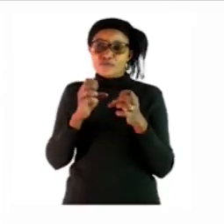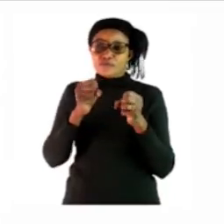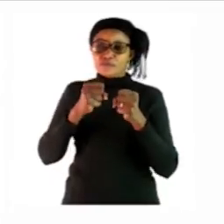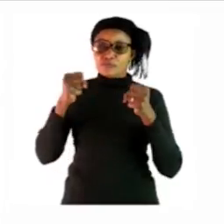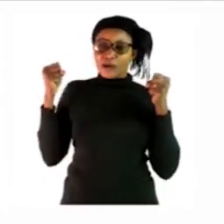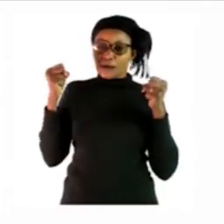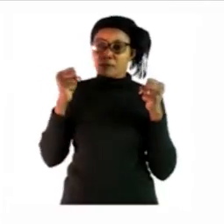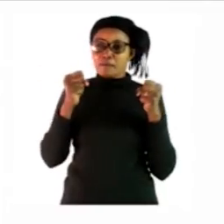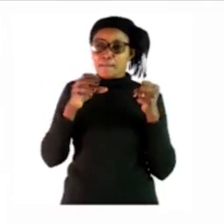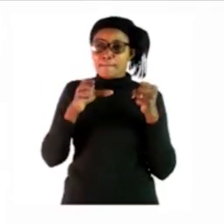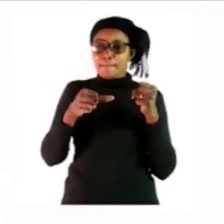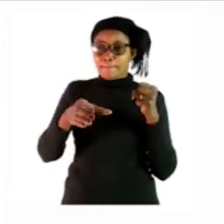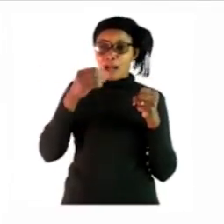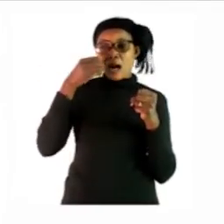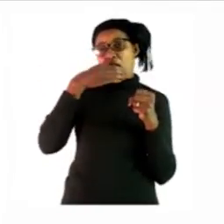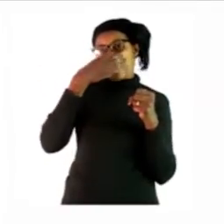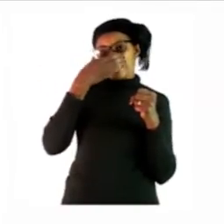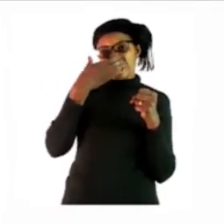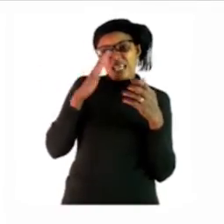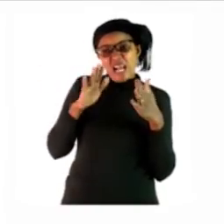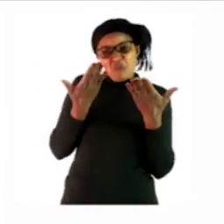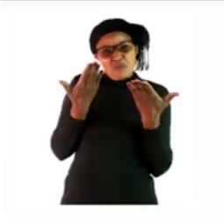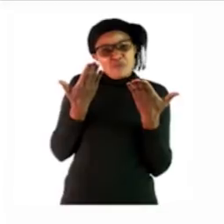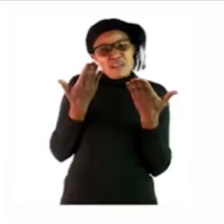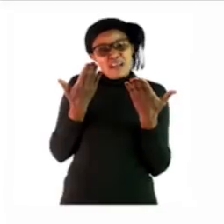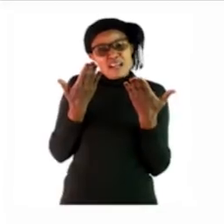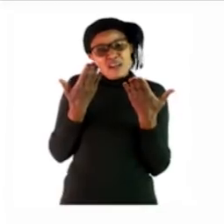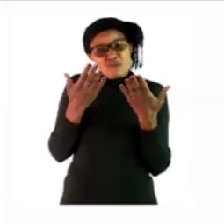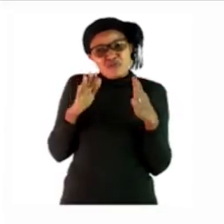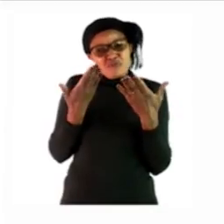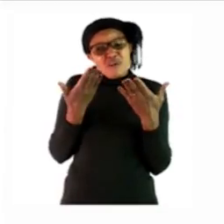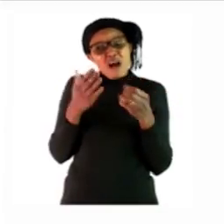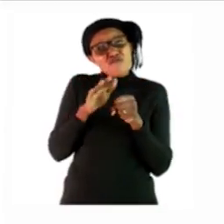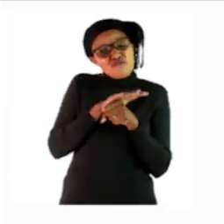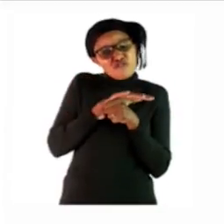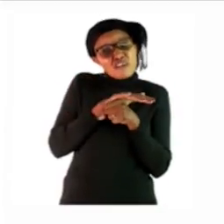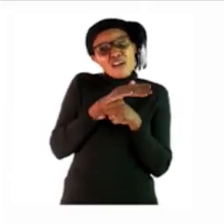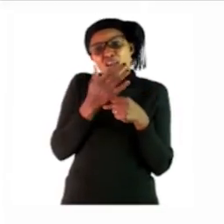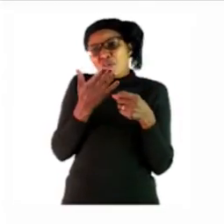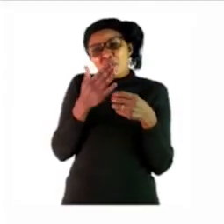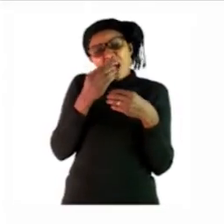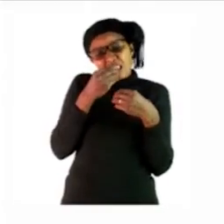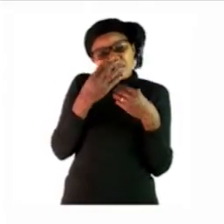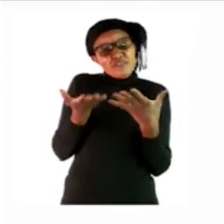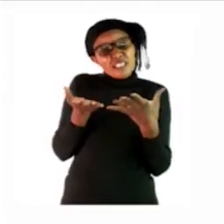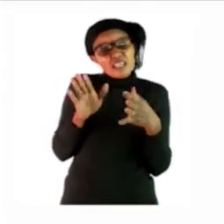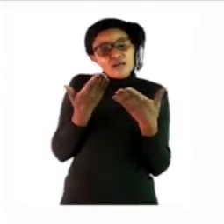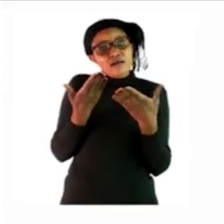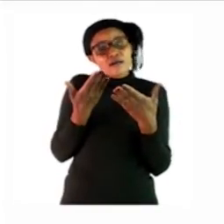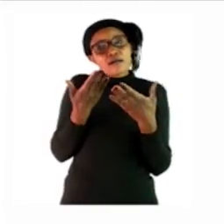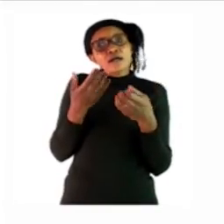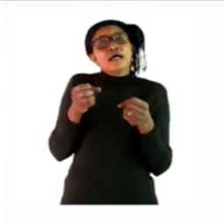how will it look like will it be a whole apple or will it be an apple that is finished it will be